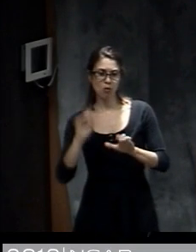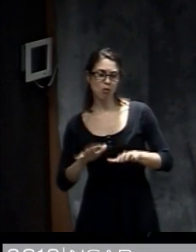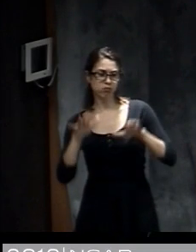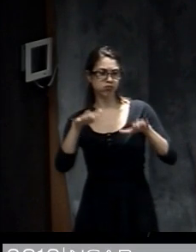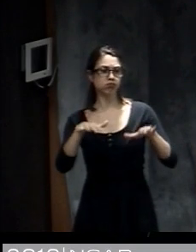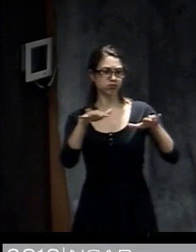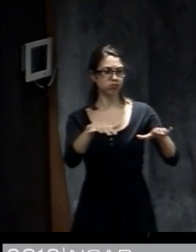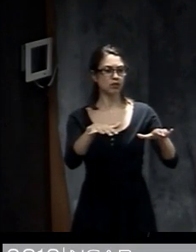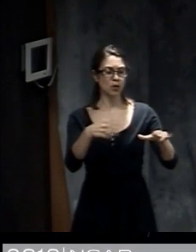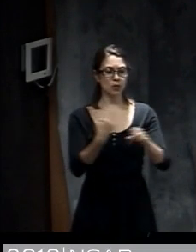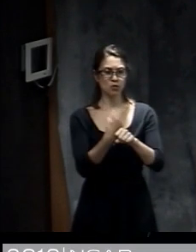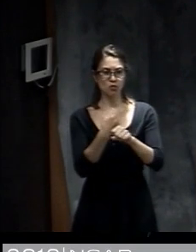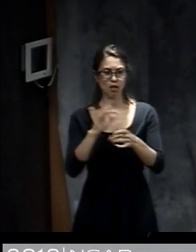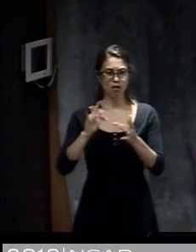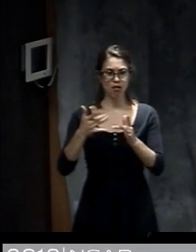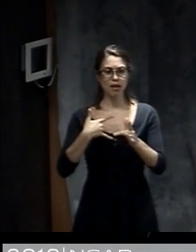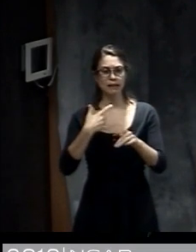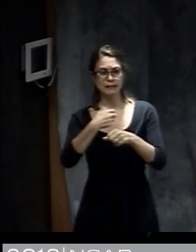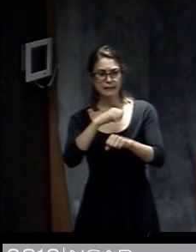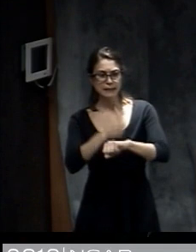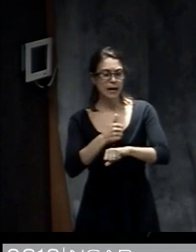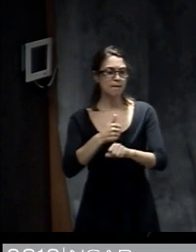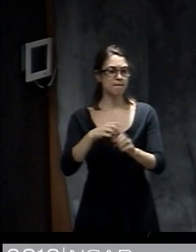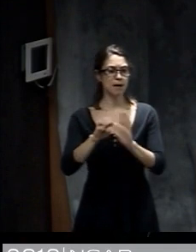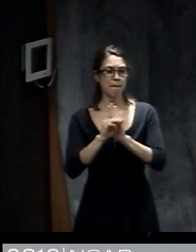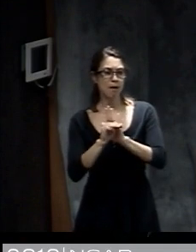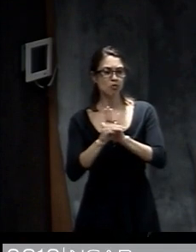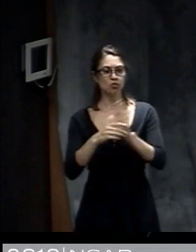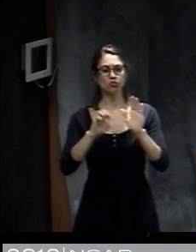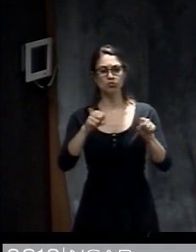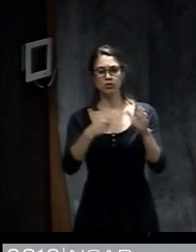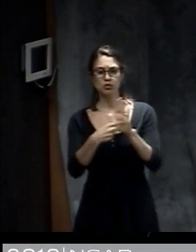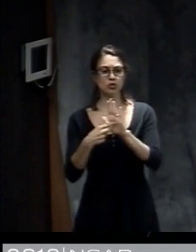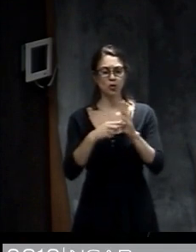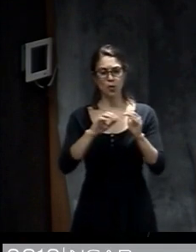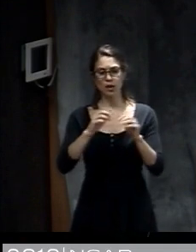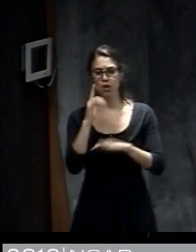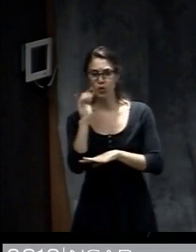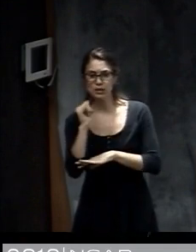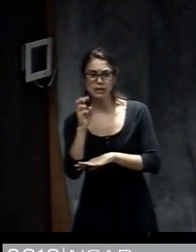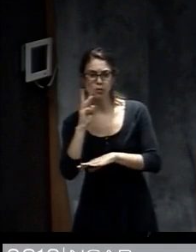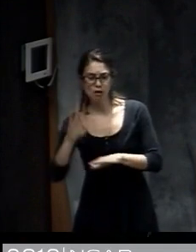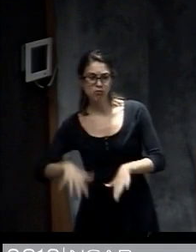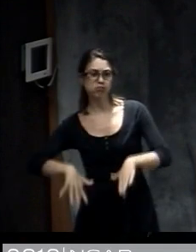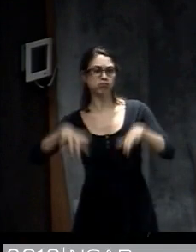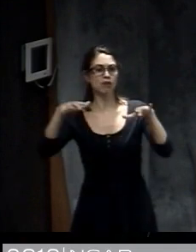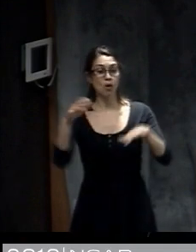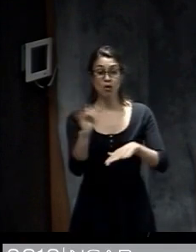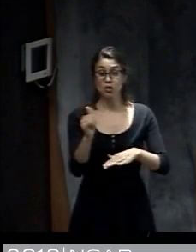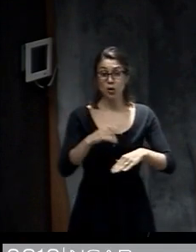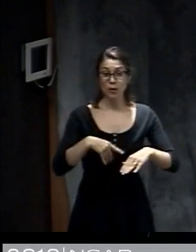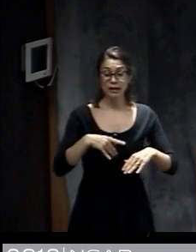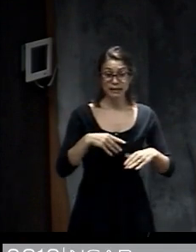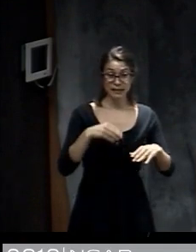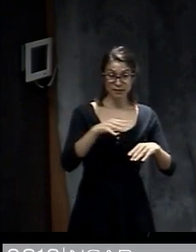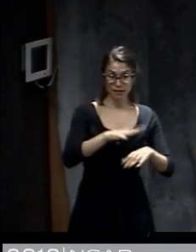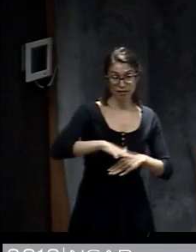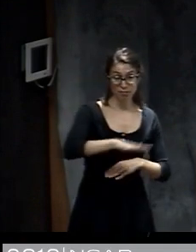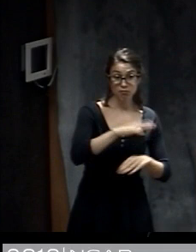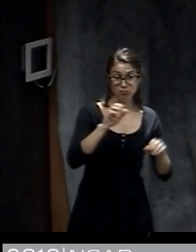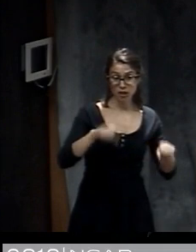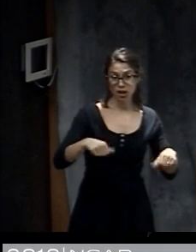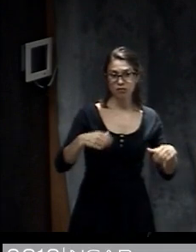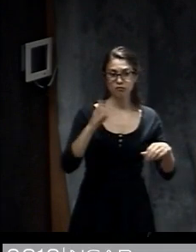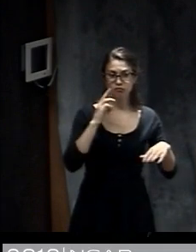inundation come from the ocean to the shore. There can also be inland flooding from heavy rain. So in Hurricane Harvey, this was the major